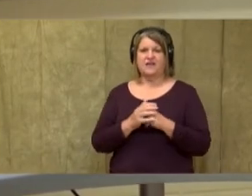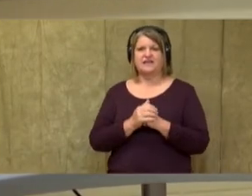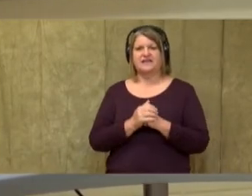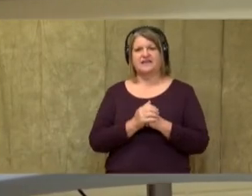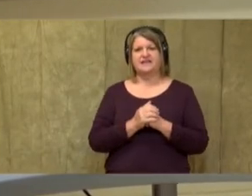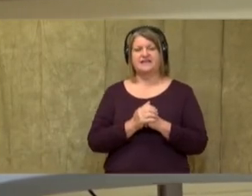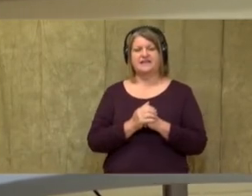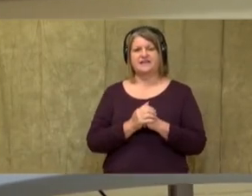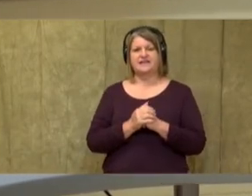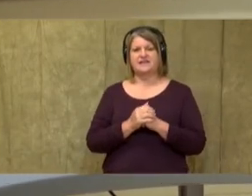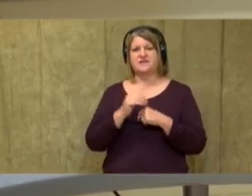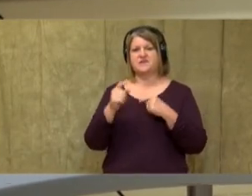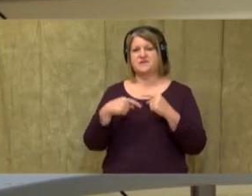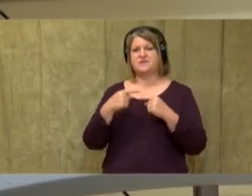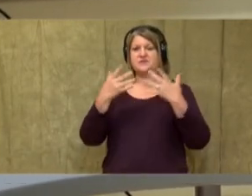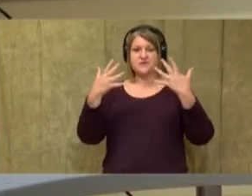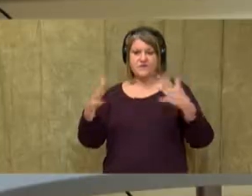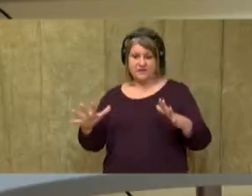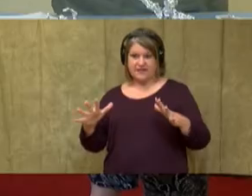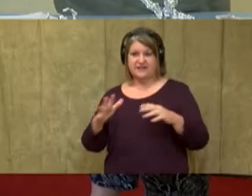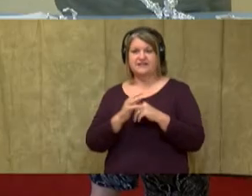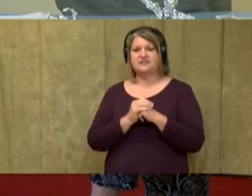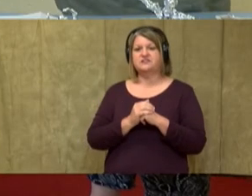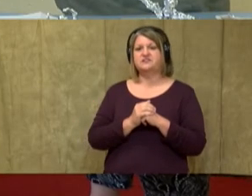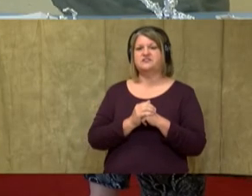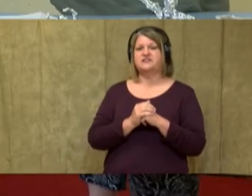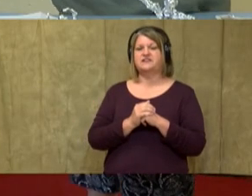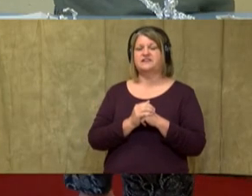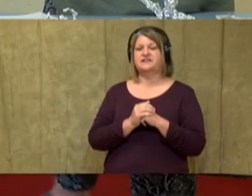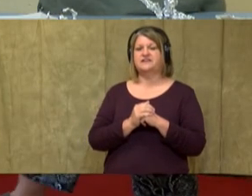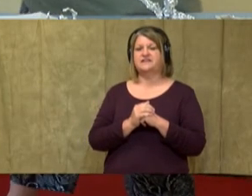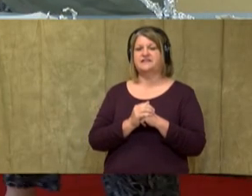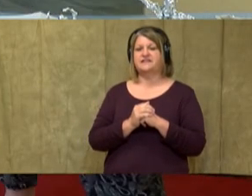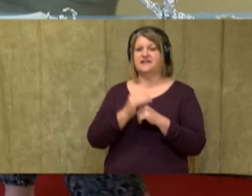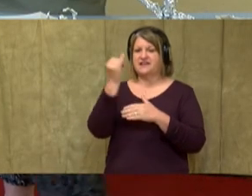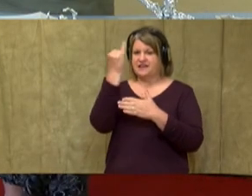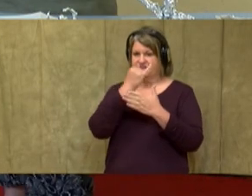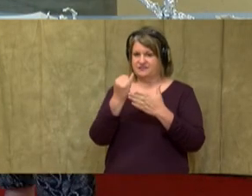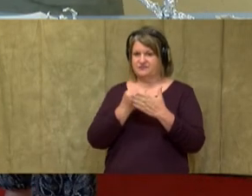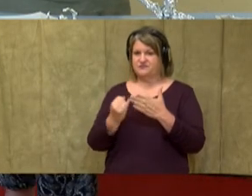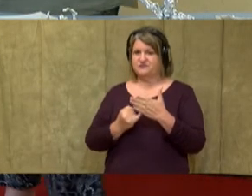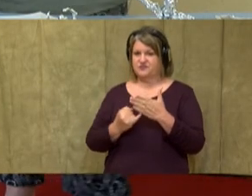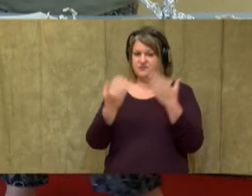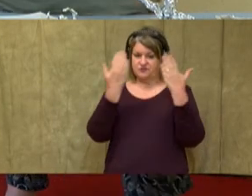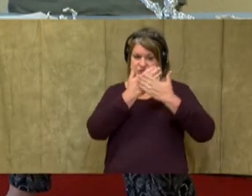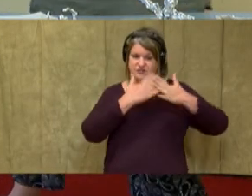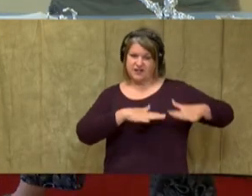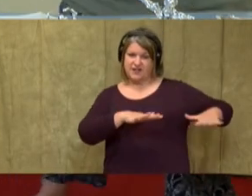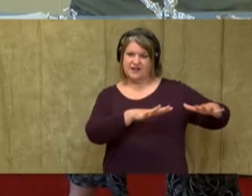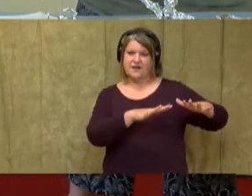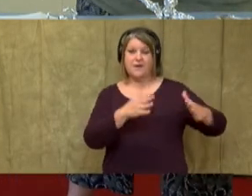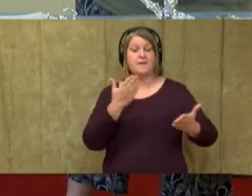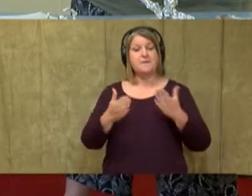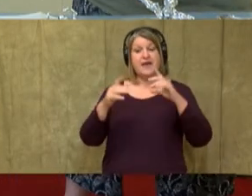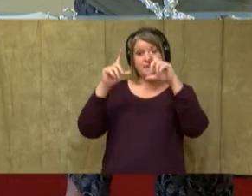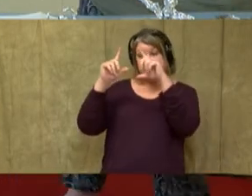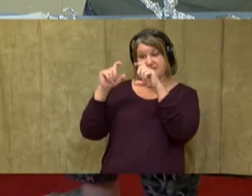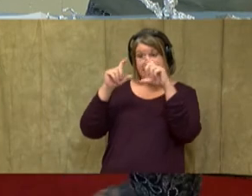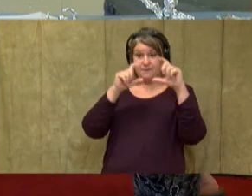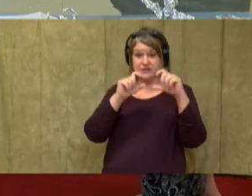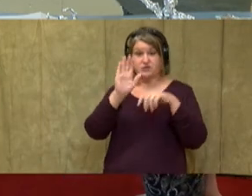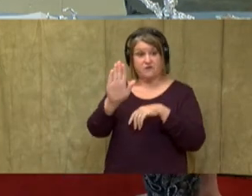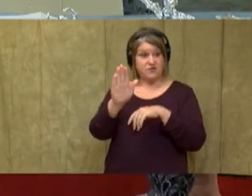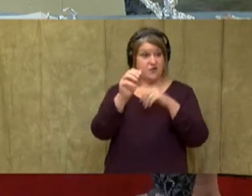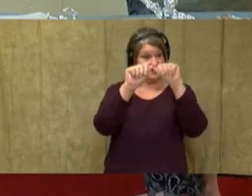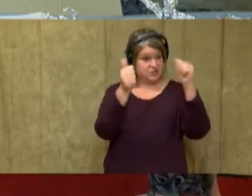after you have finished your sculpture and you drew your cast shadow, maybe take a picture of your sculpture